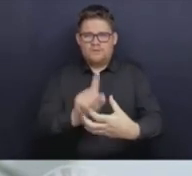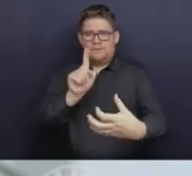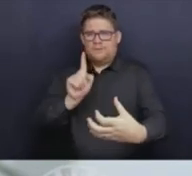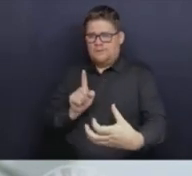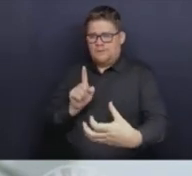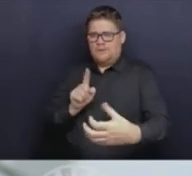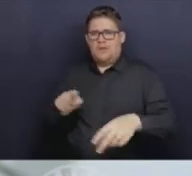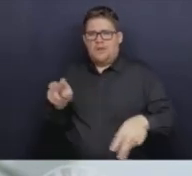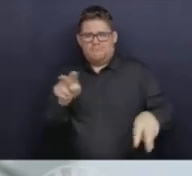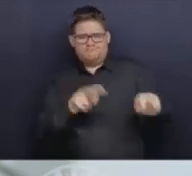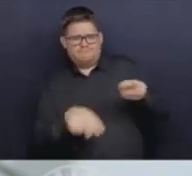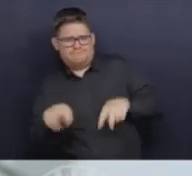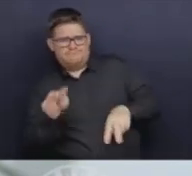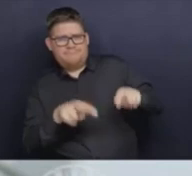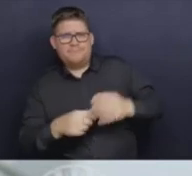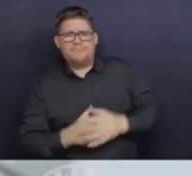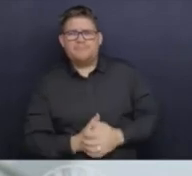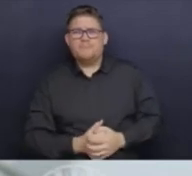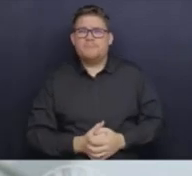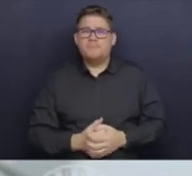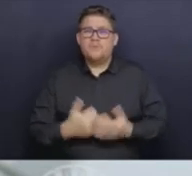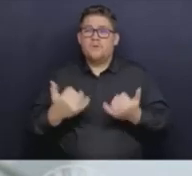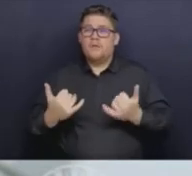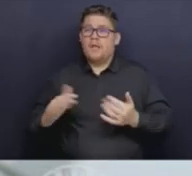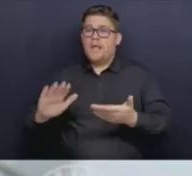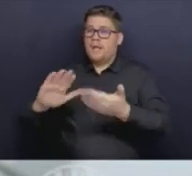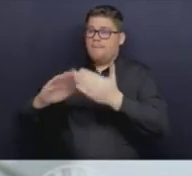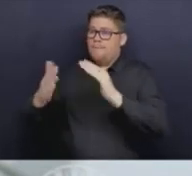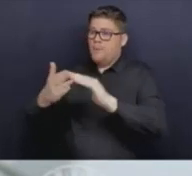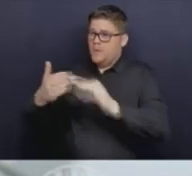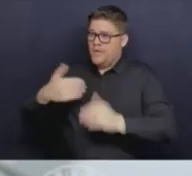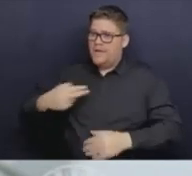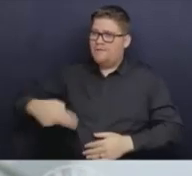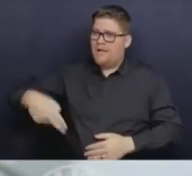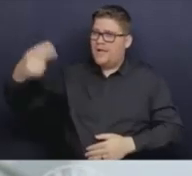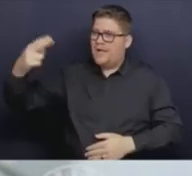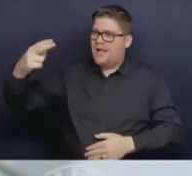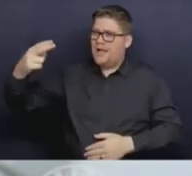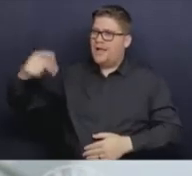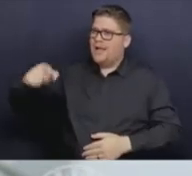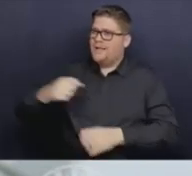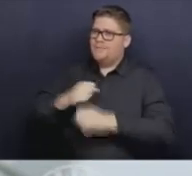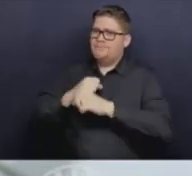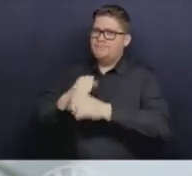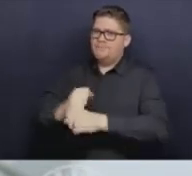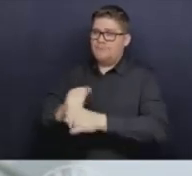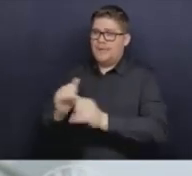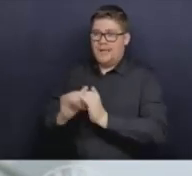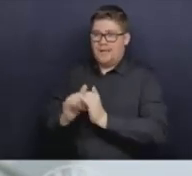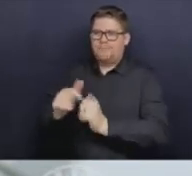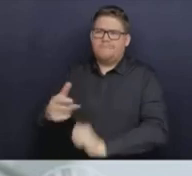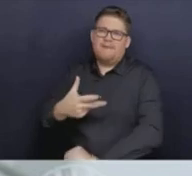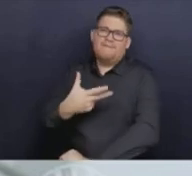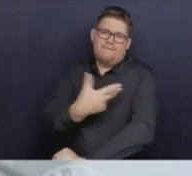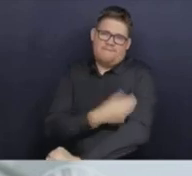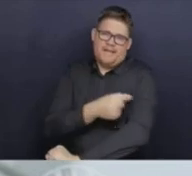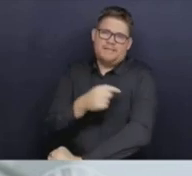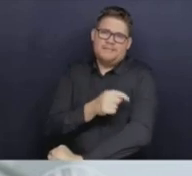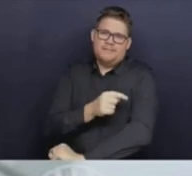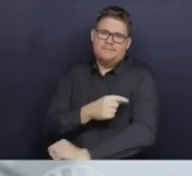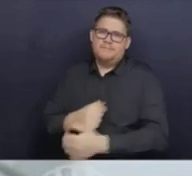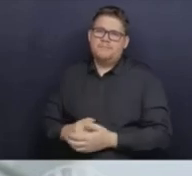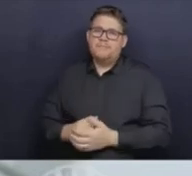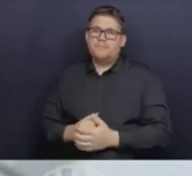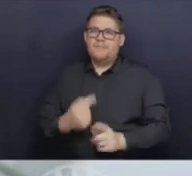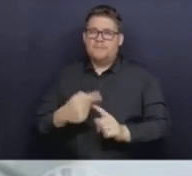level of protection, um, because of the immunity that we have from vaccination, from previous infections, and the